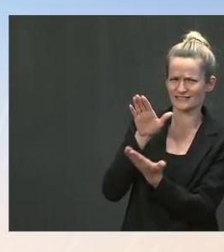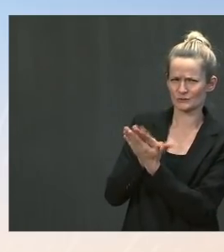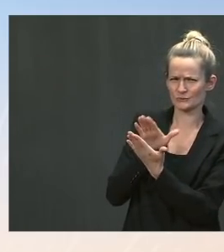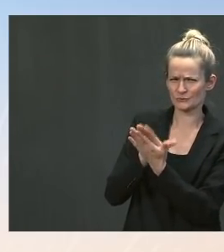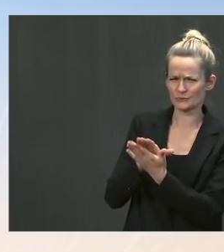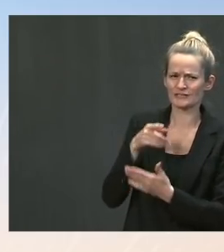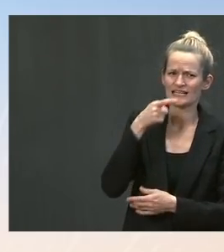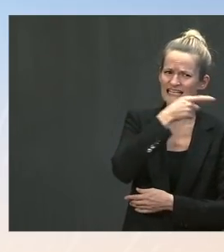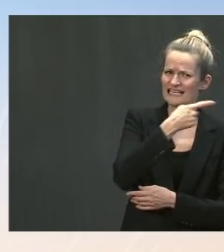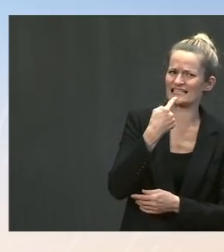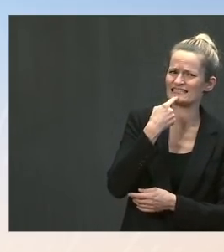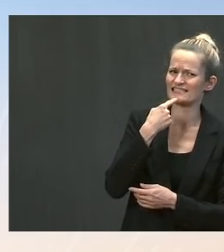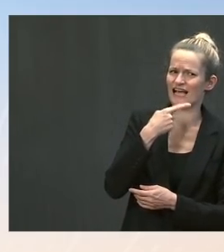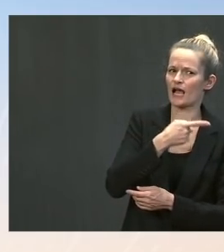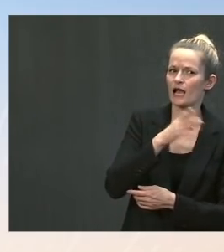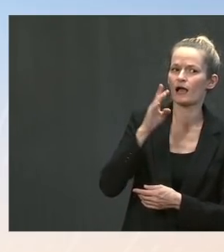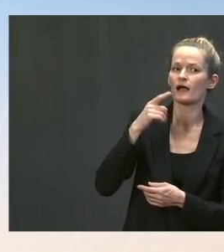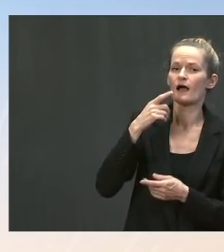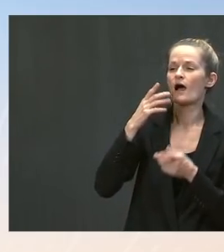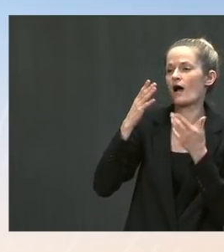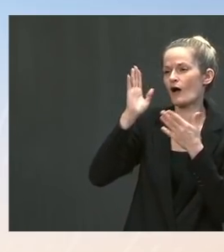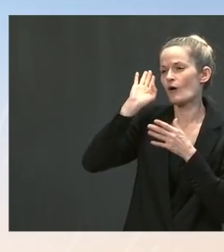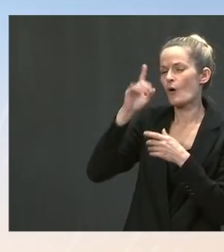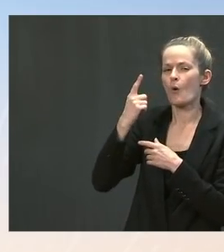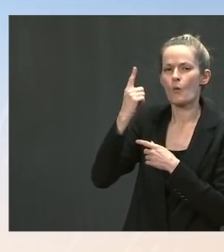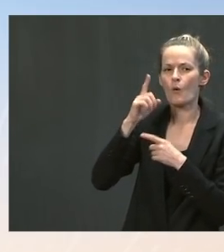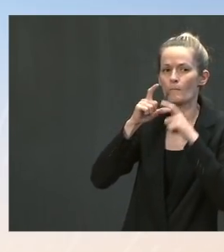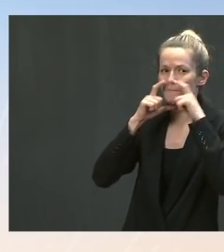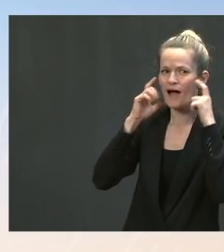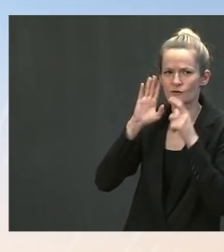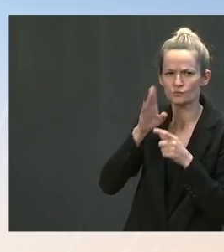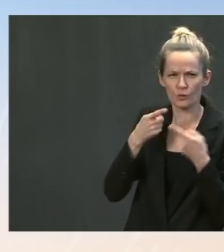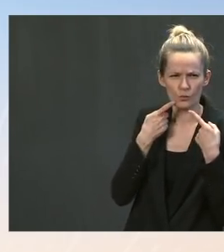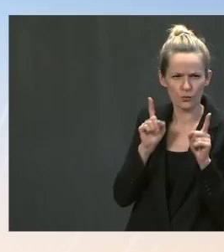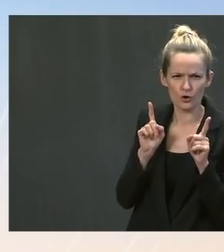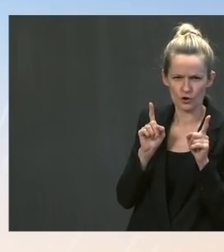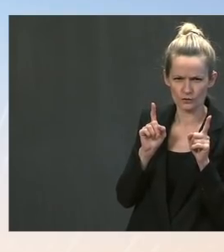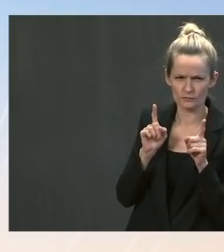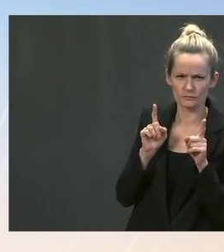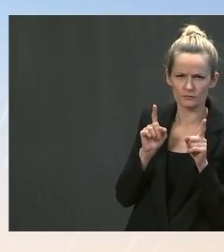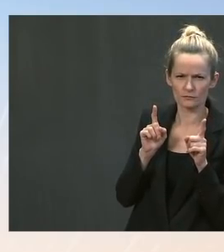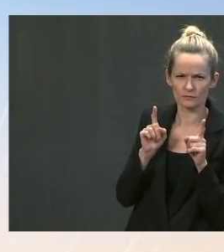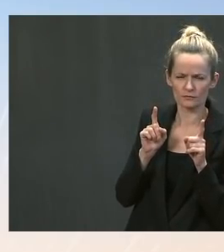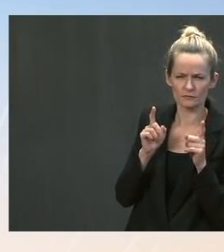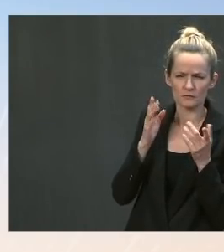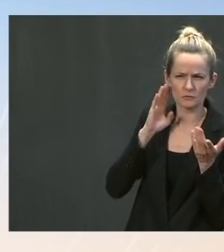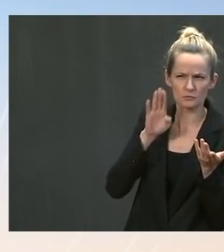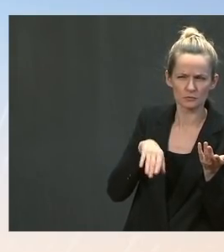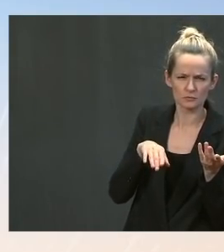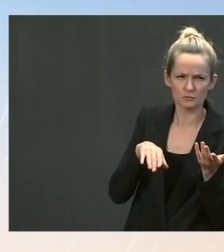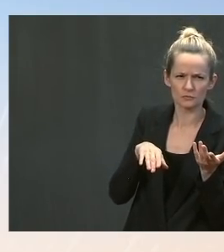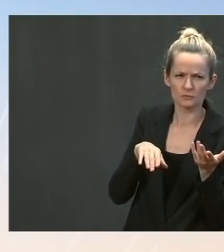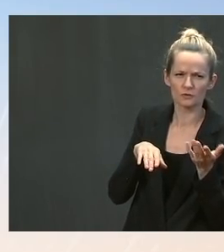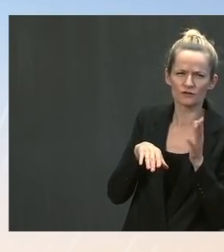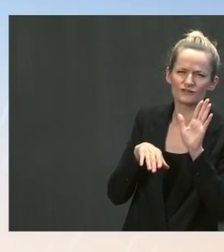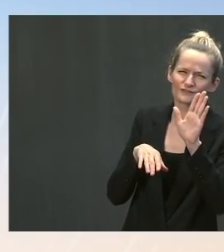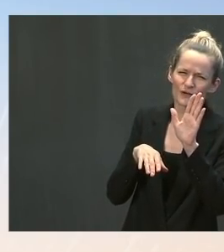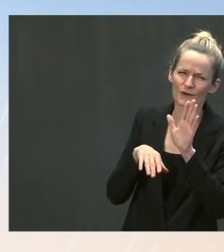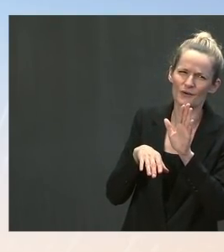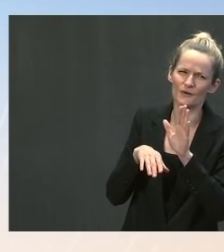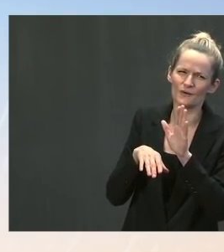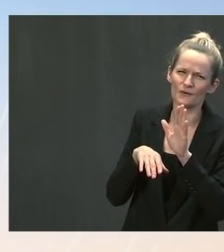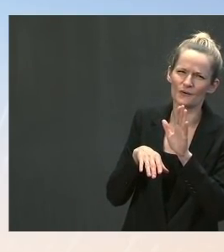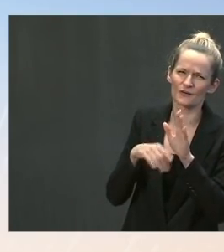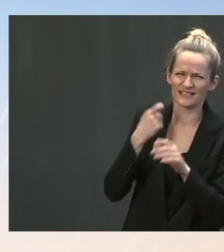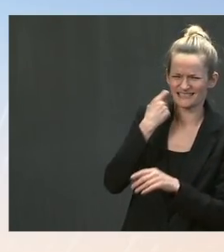works. But the one of the President's top COVID advisors, Michael Osterholm, just this recently. The Who's not a